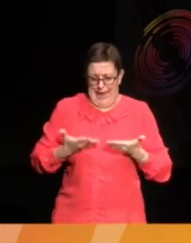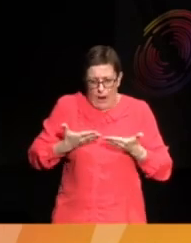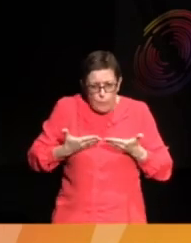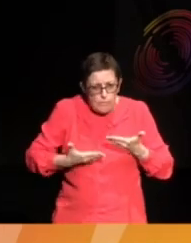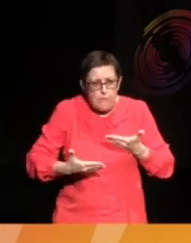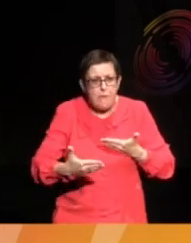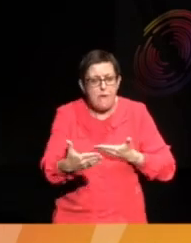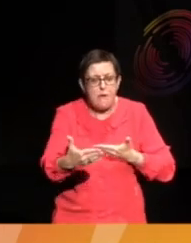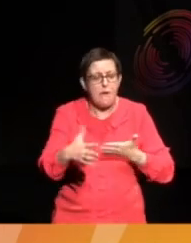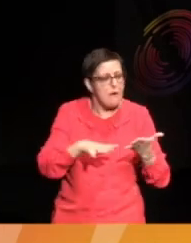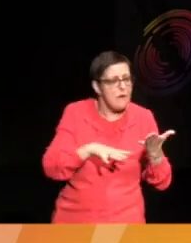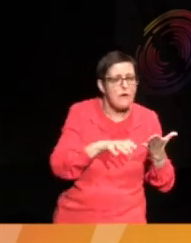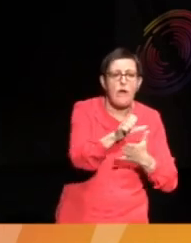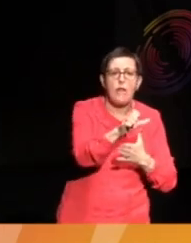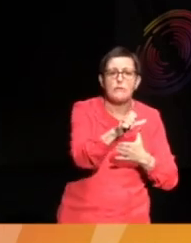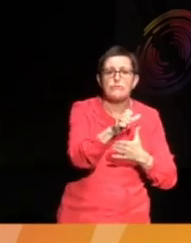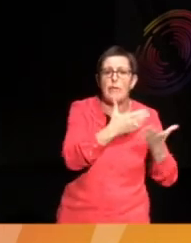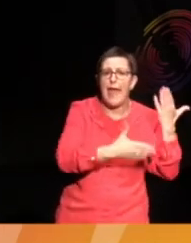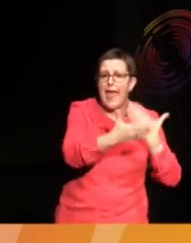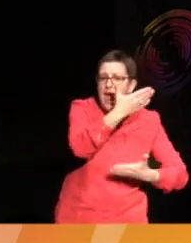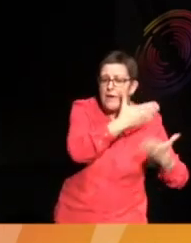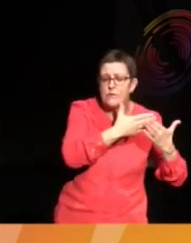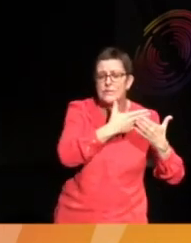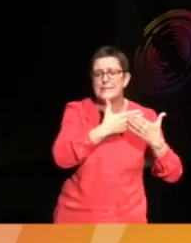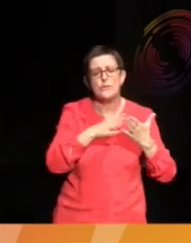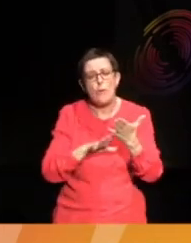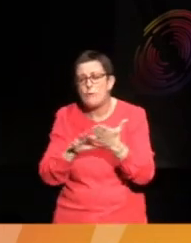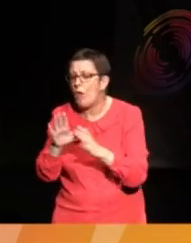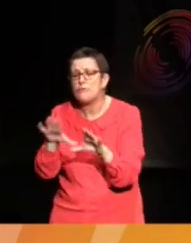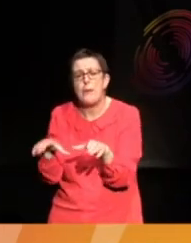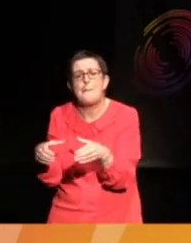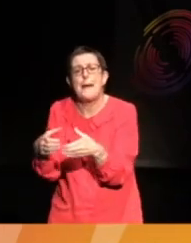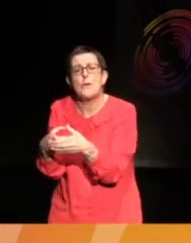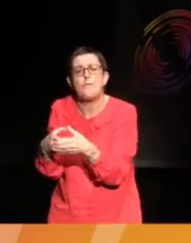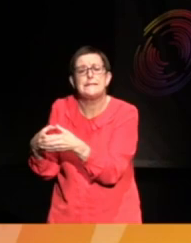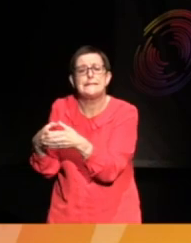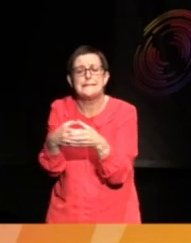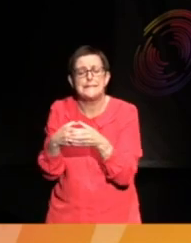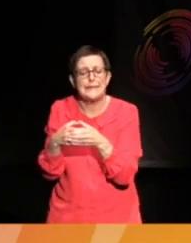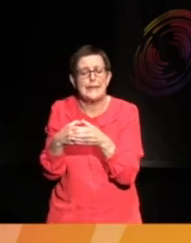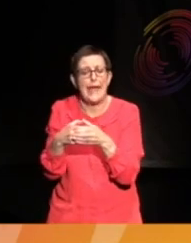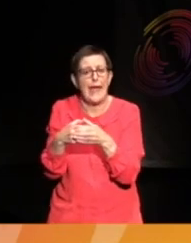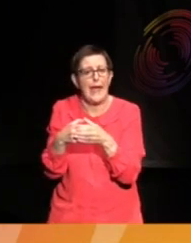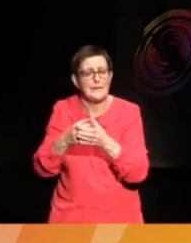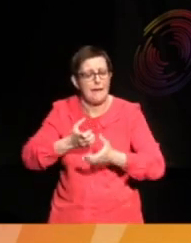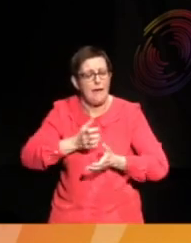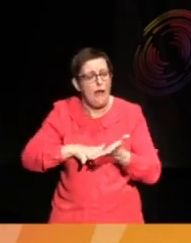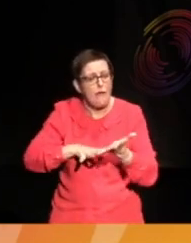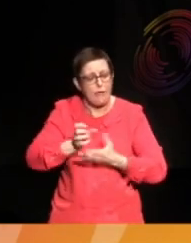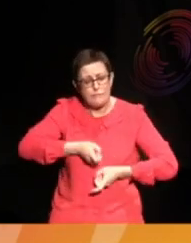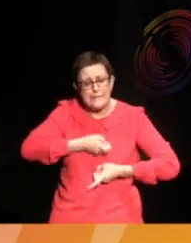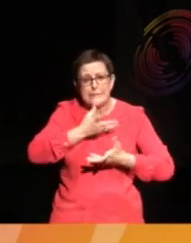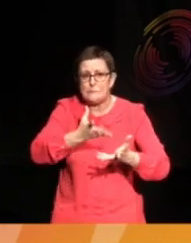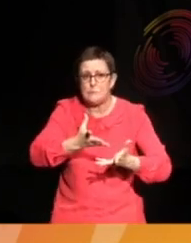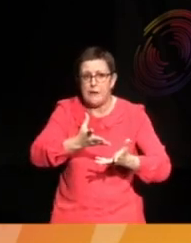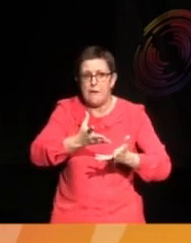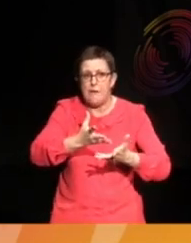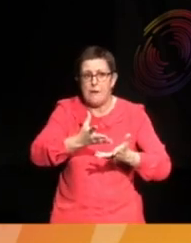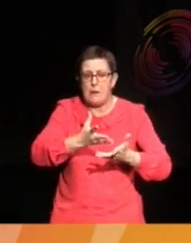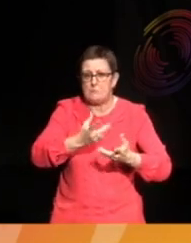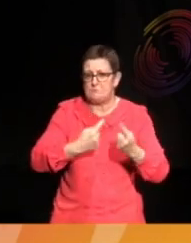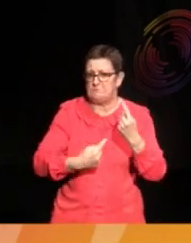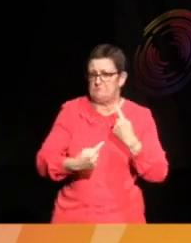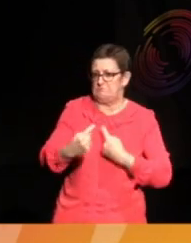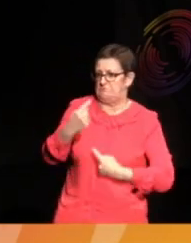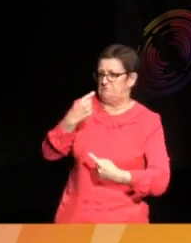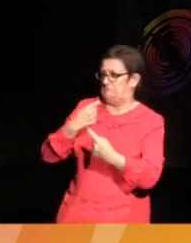minorities, cultural heritage and expressions are increasingly under attack. And defending